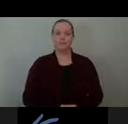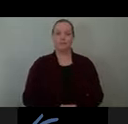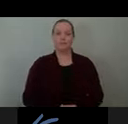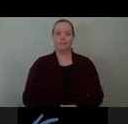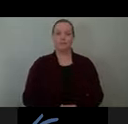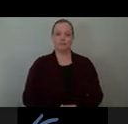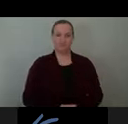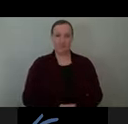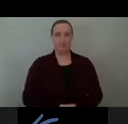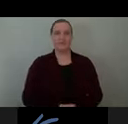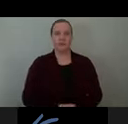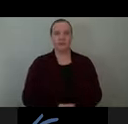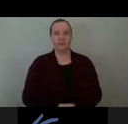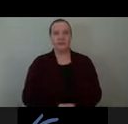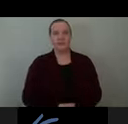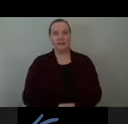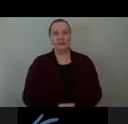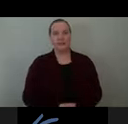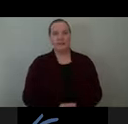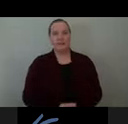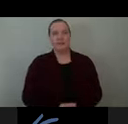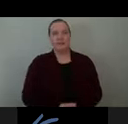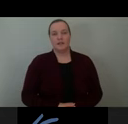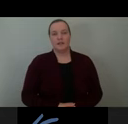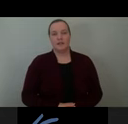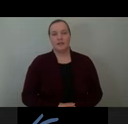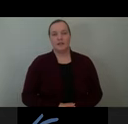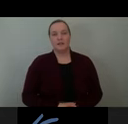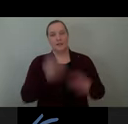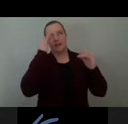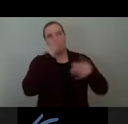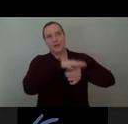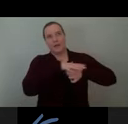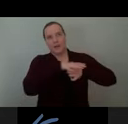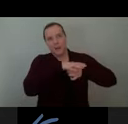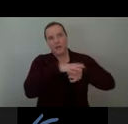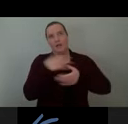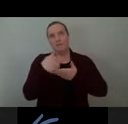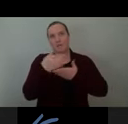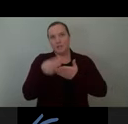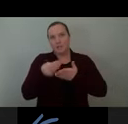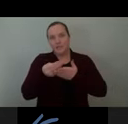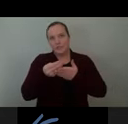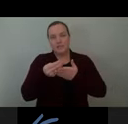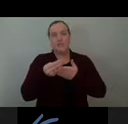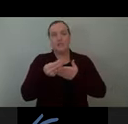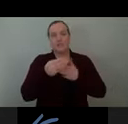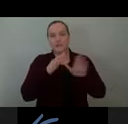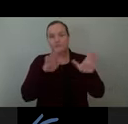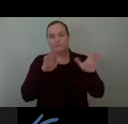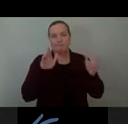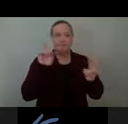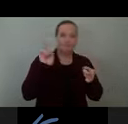Yes. So out of site and budget considerations, we narrowed our installation down to six house